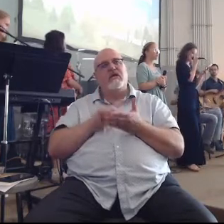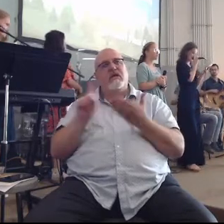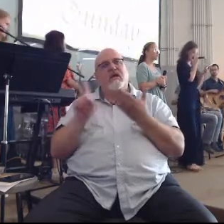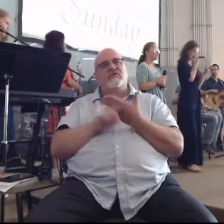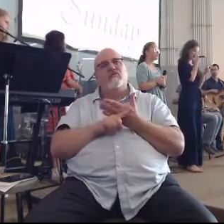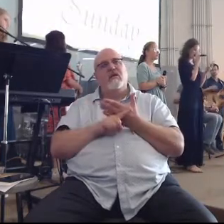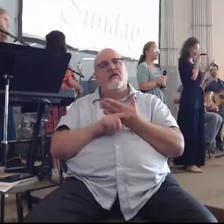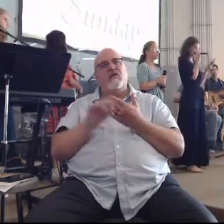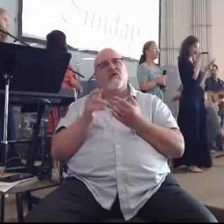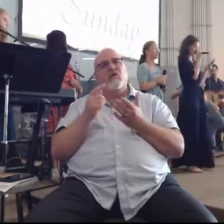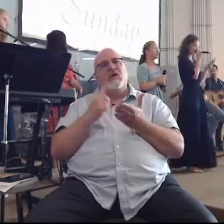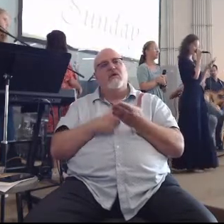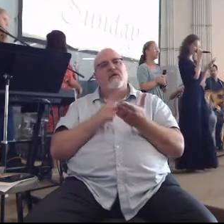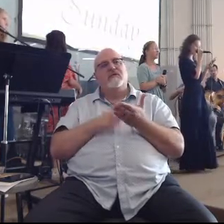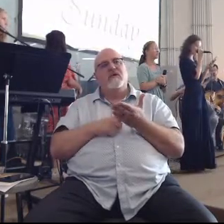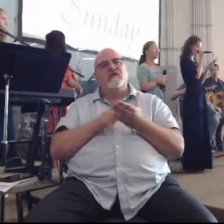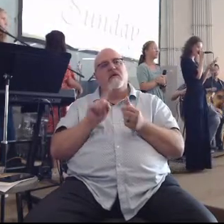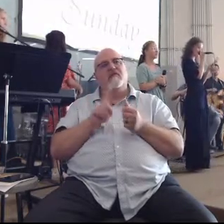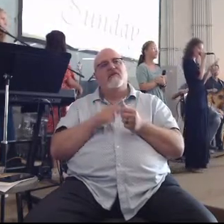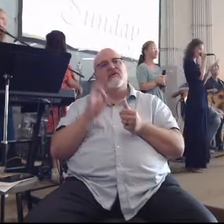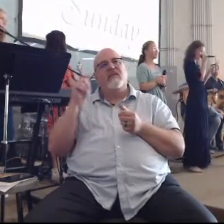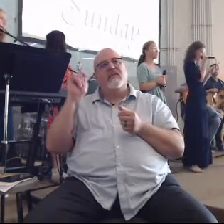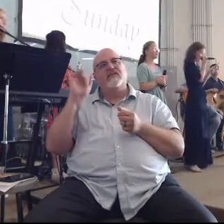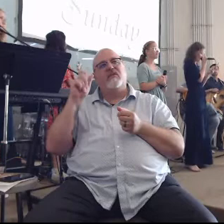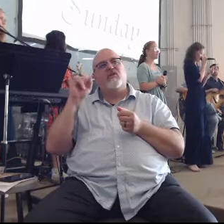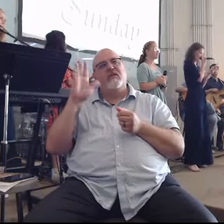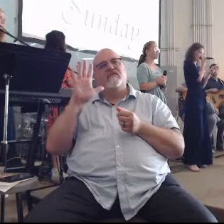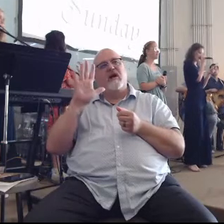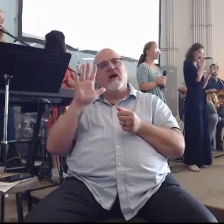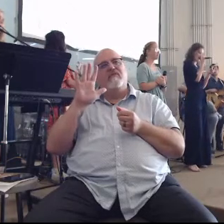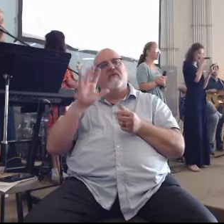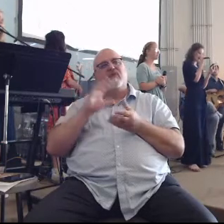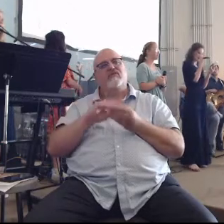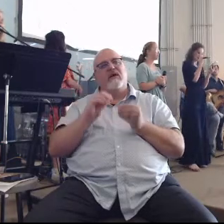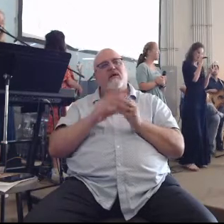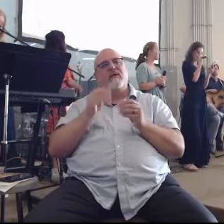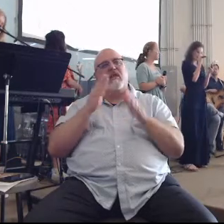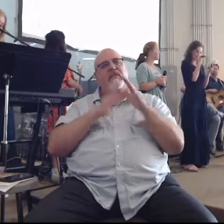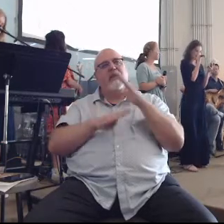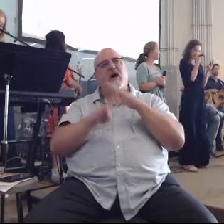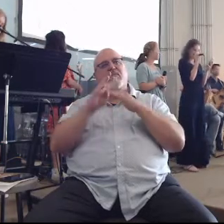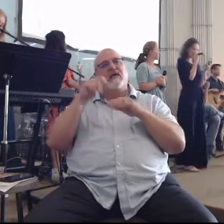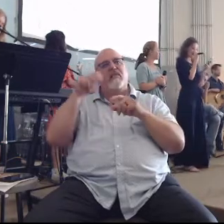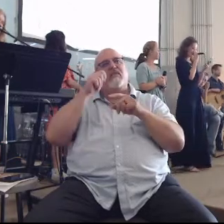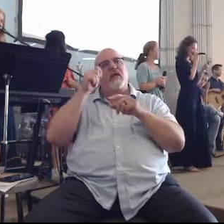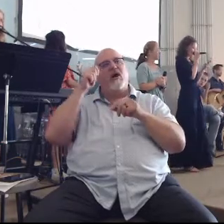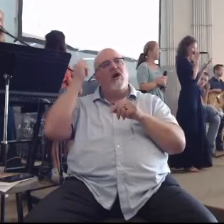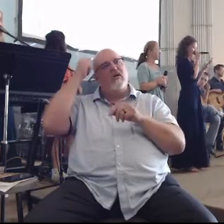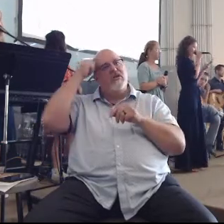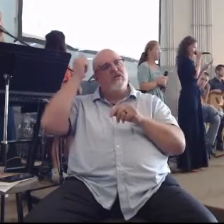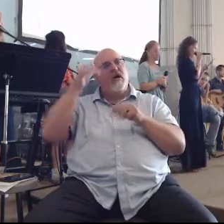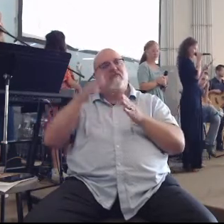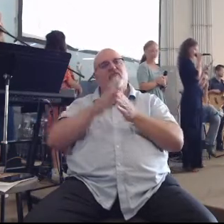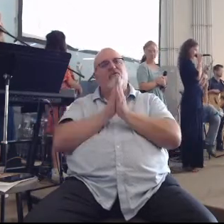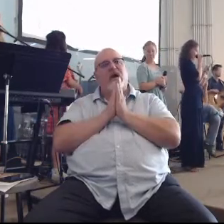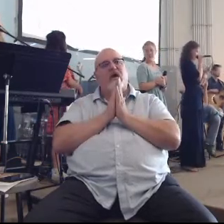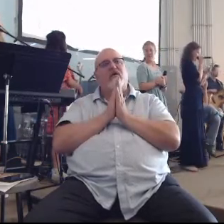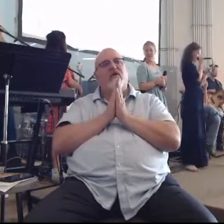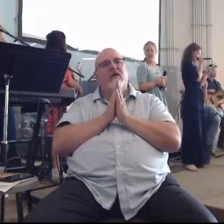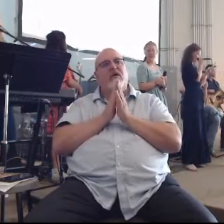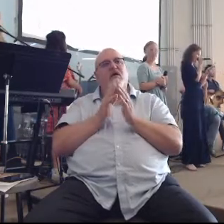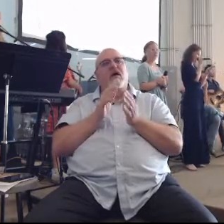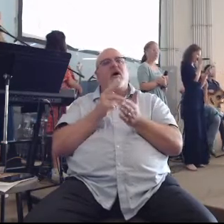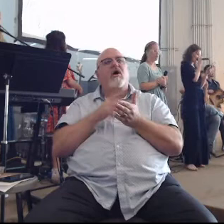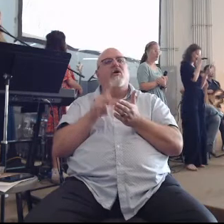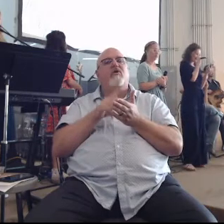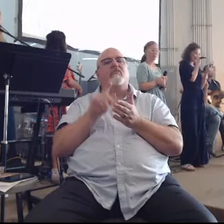week we are talking, we're in 1 Thessalonians 5. We're talking about the humbling theology of prayer. Our sending passage